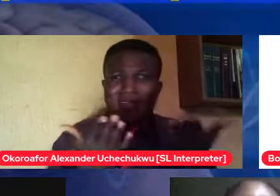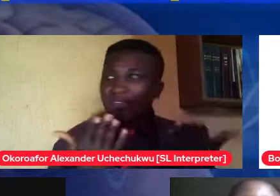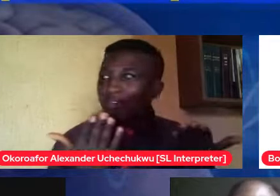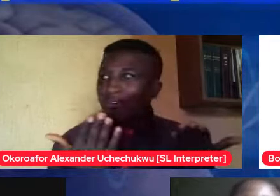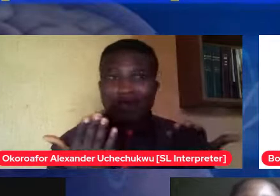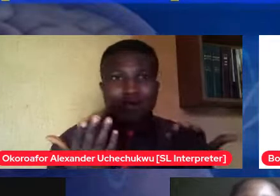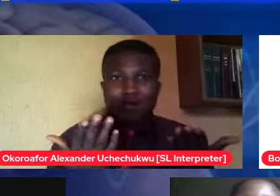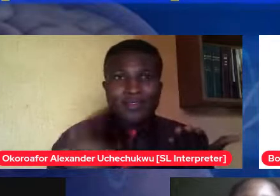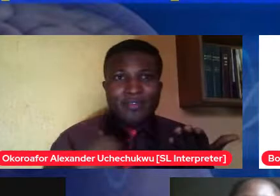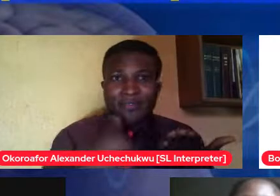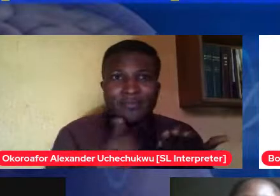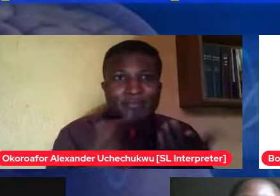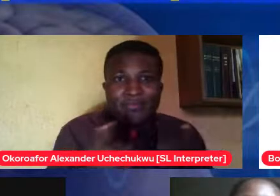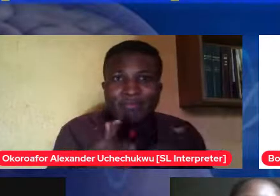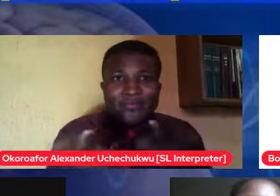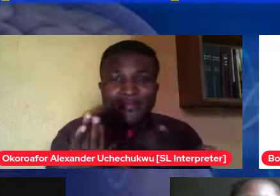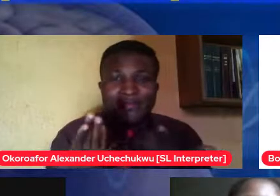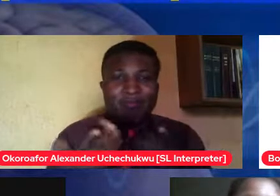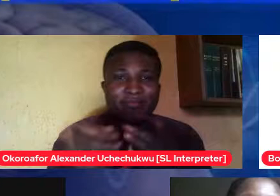planning clinic in nigeria